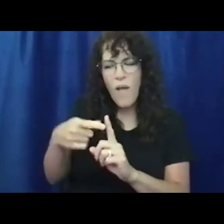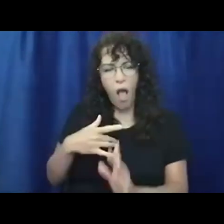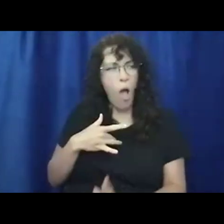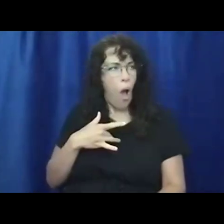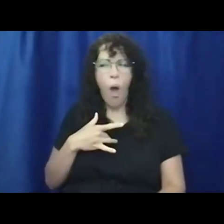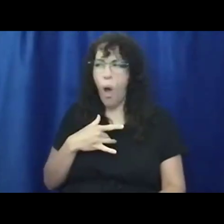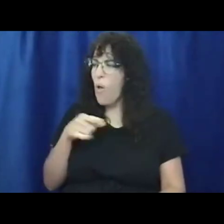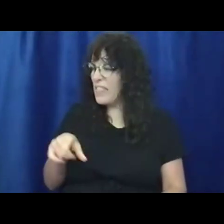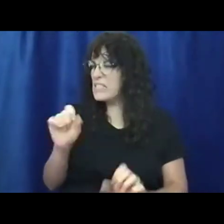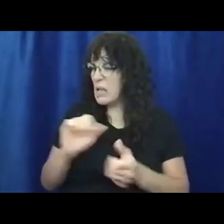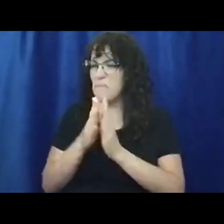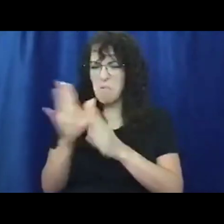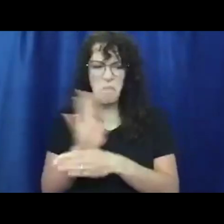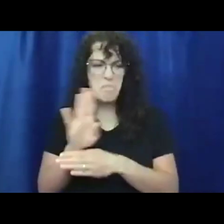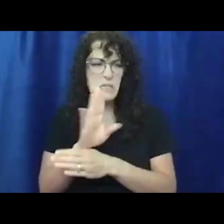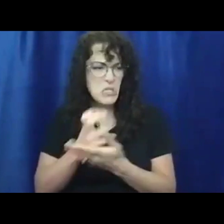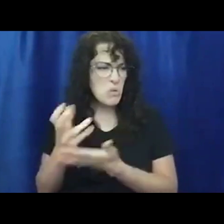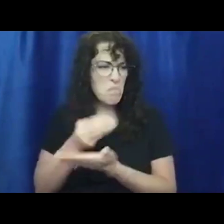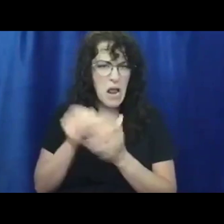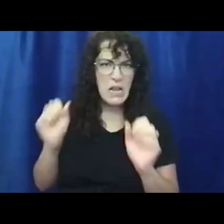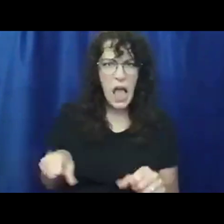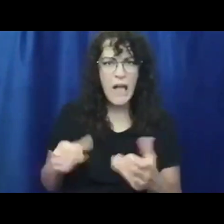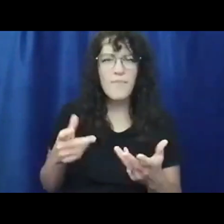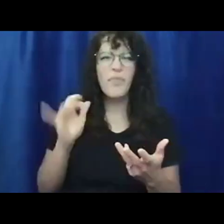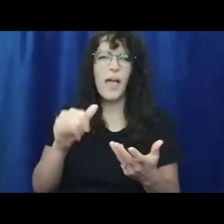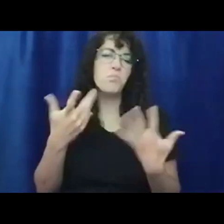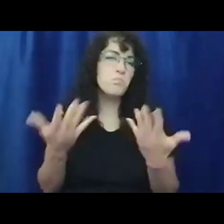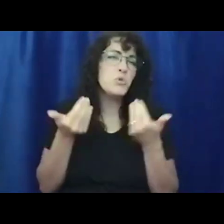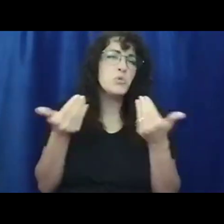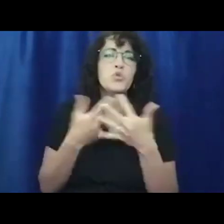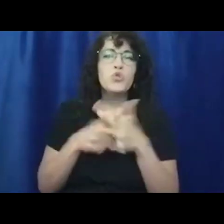turn this into a business and let's actually, uh, let's start with Shami.